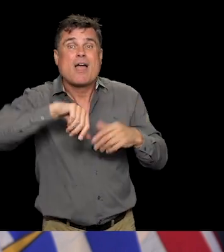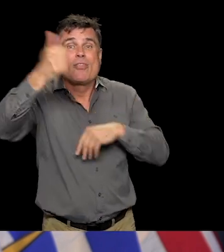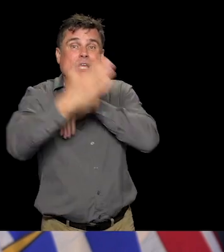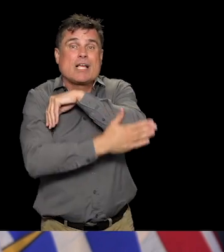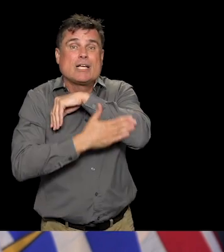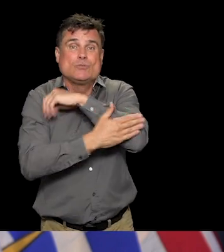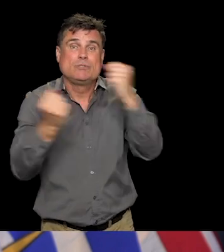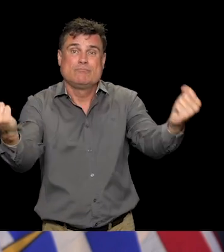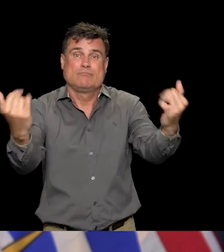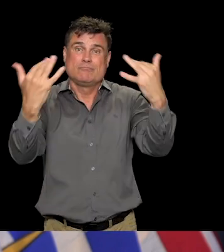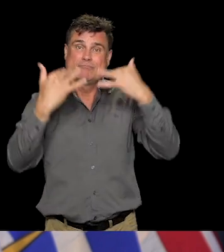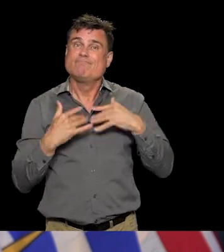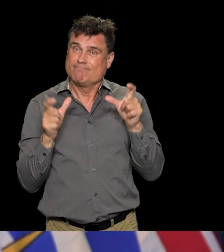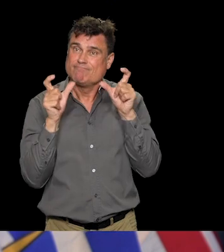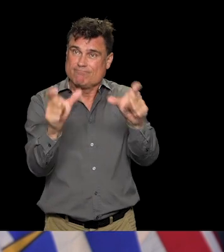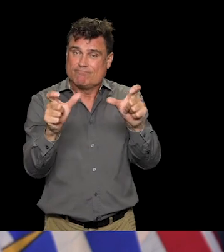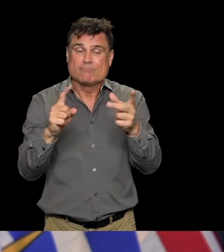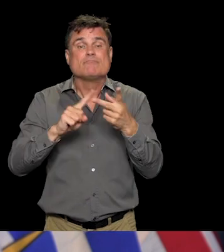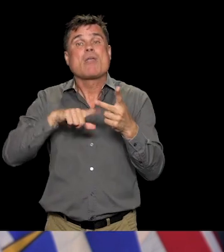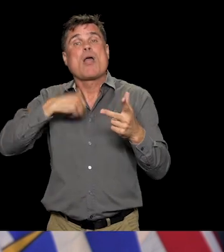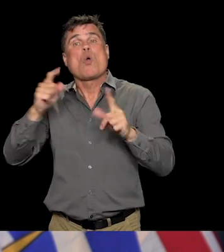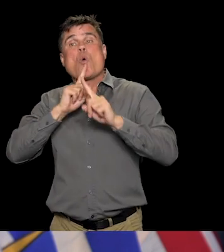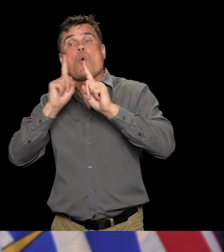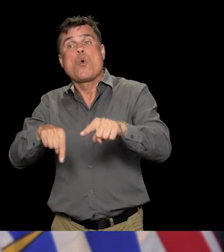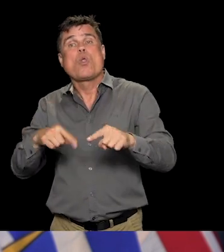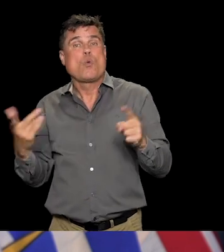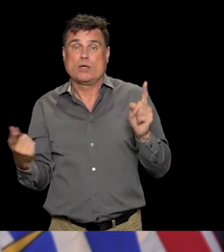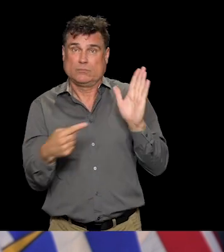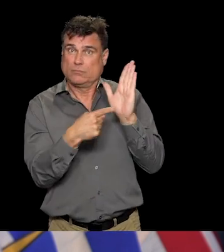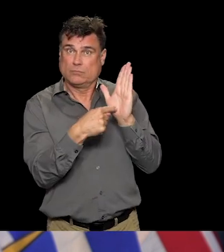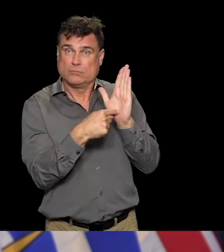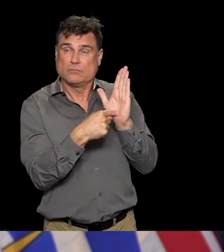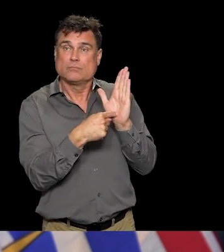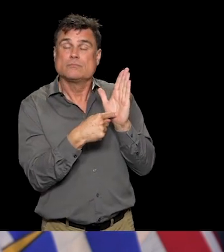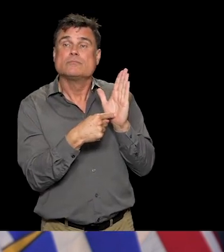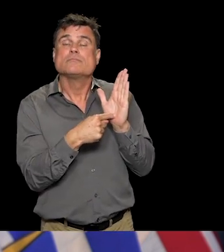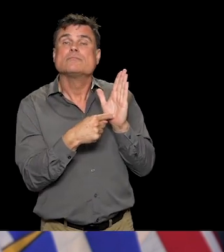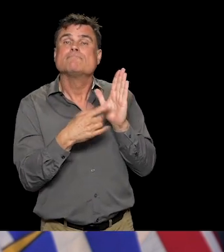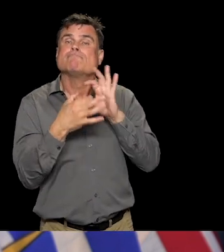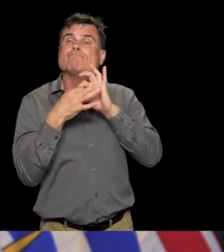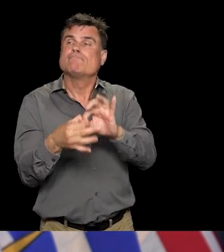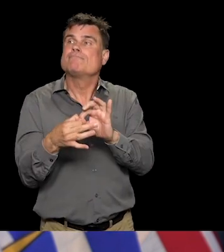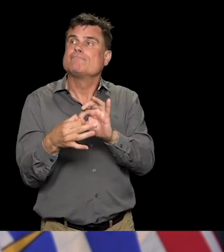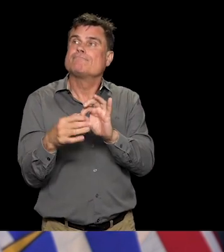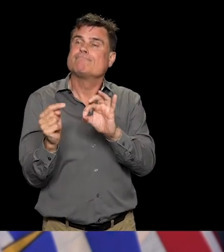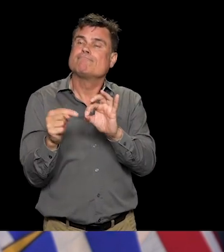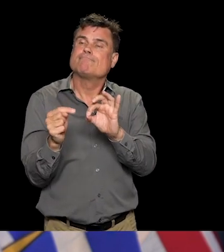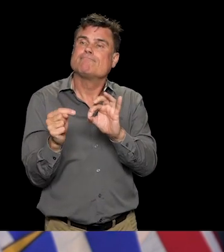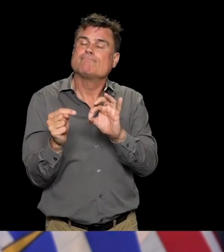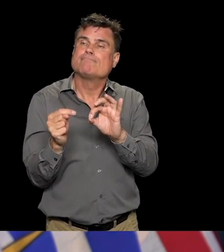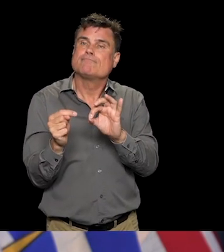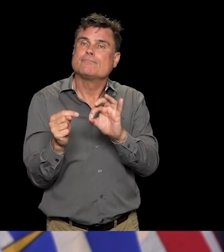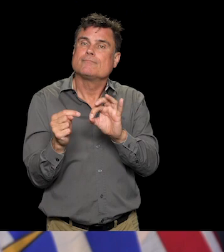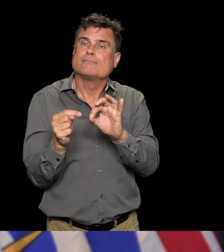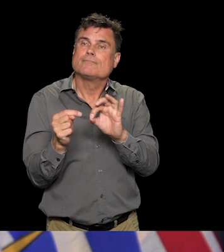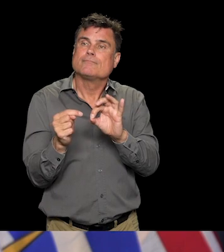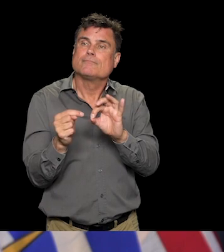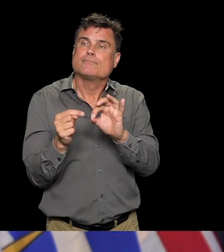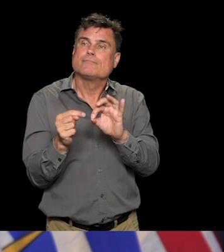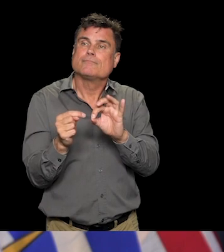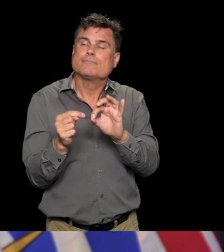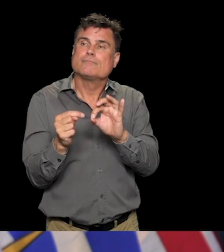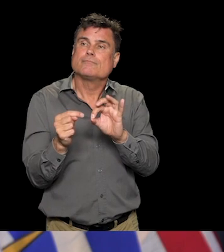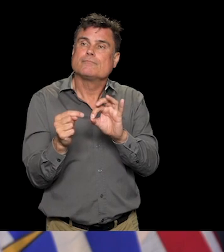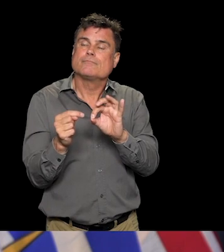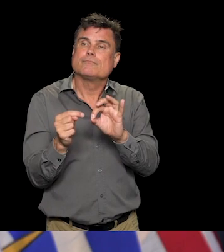but it's a slightly grey area in terms of things like TV and